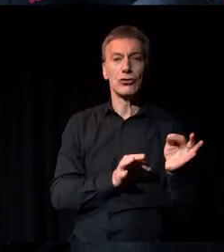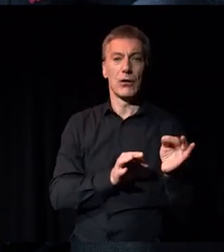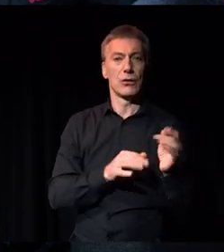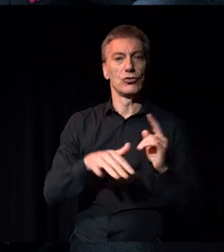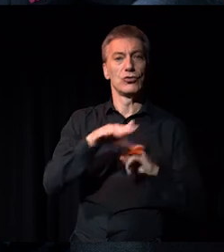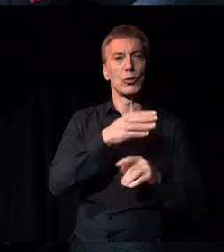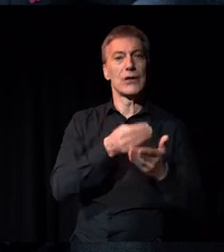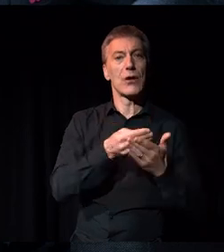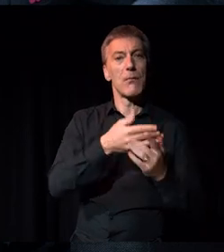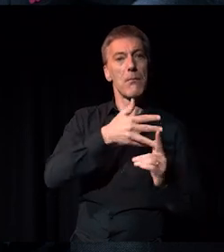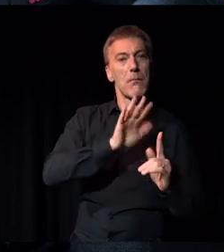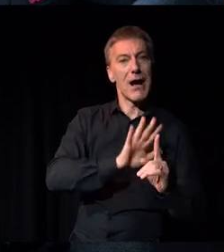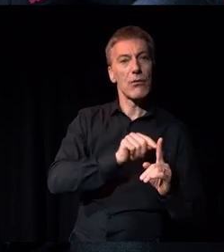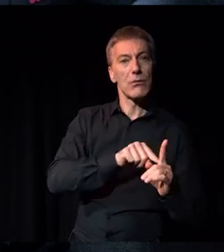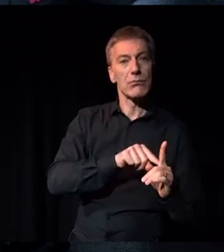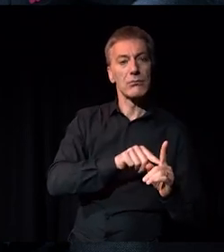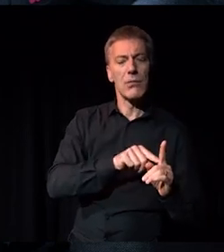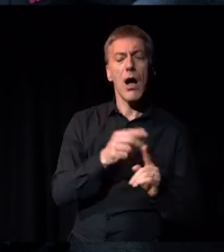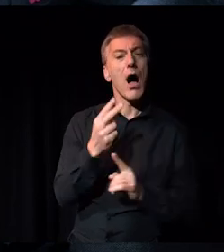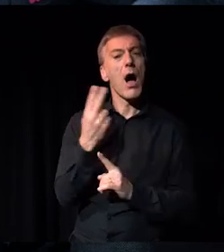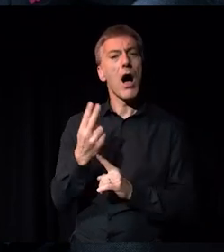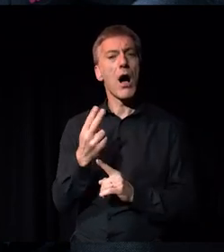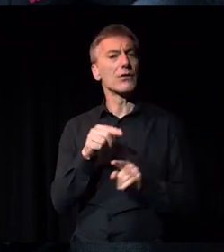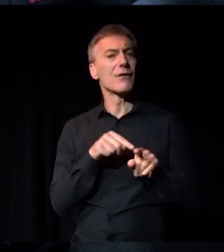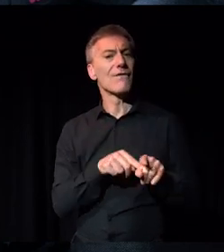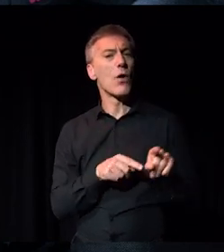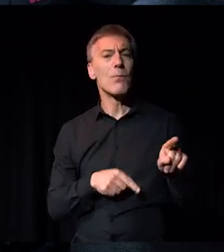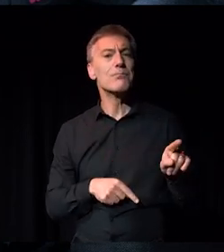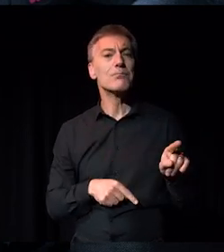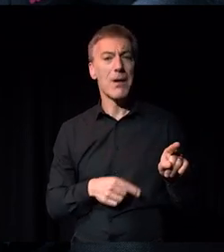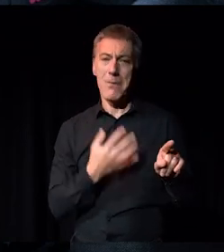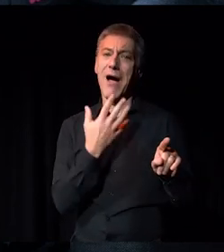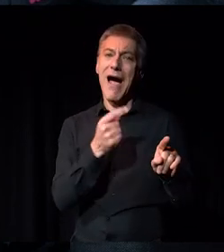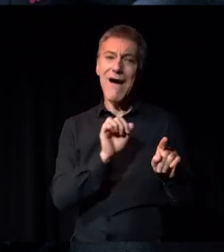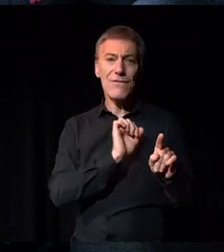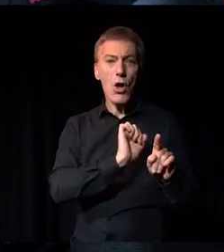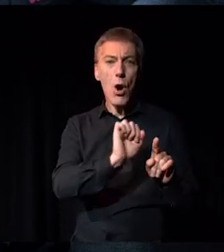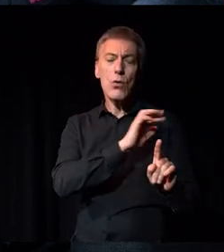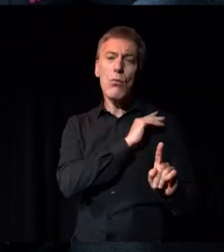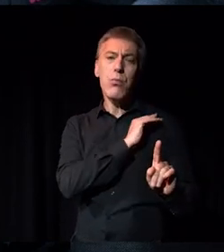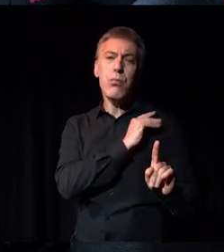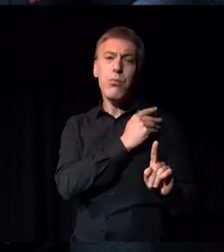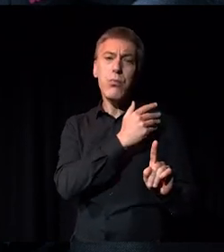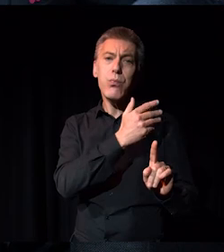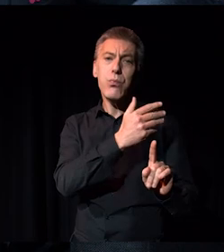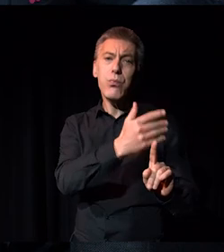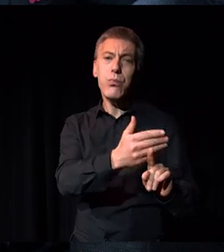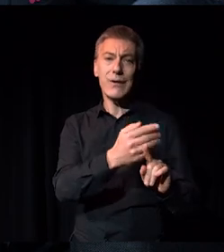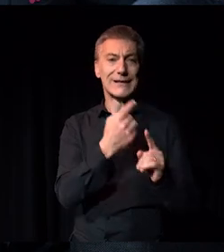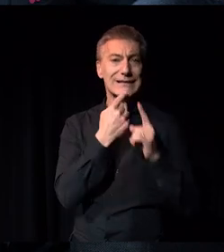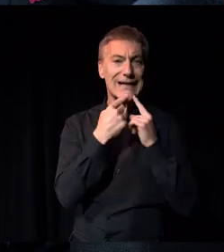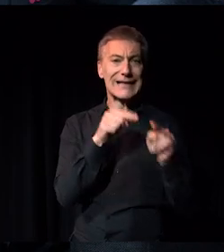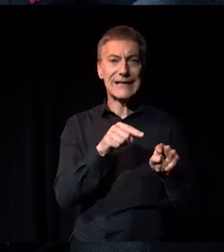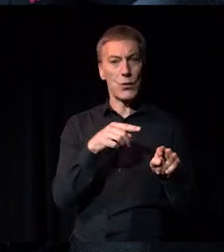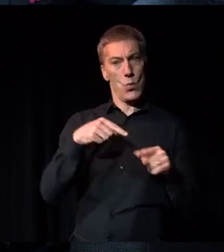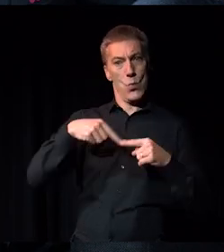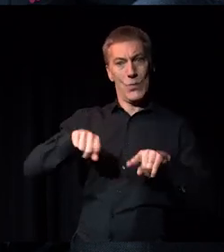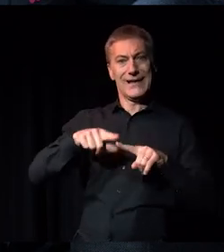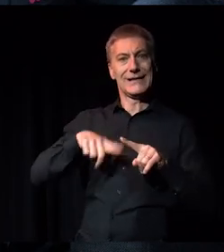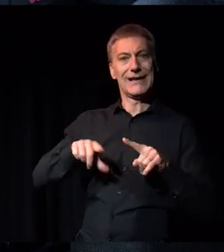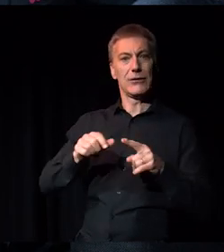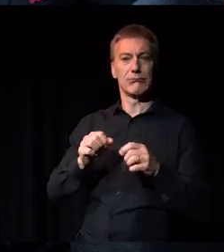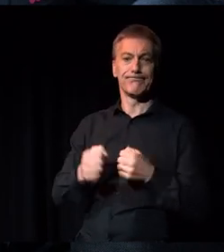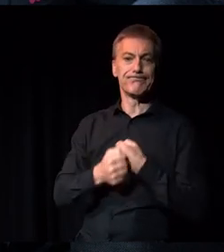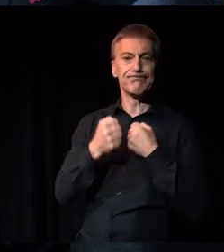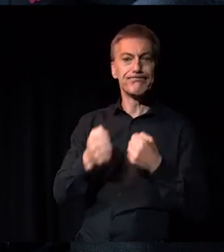even though the arts haven't necessarily been using them, these measures exist. There are longitudinal data sets and, you we need to collect robust data that kind of